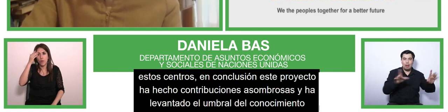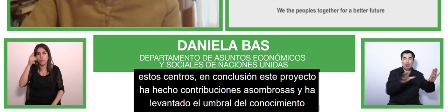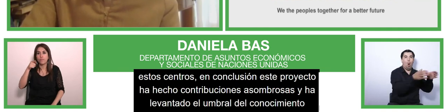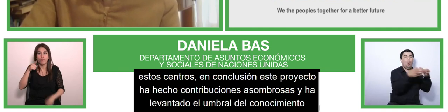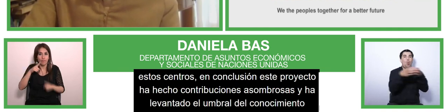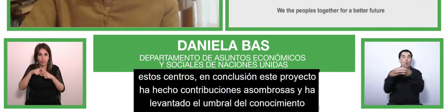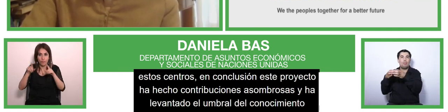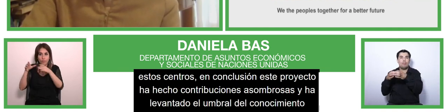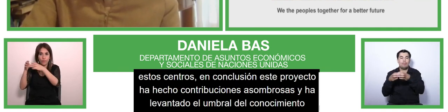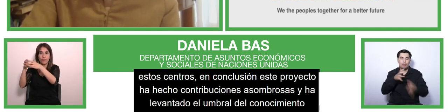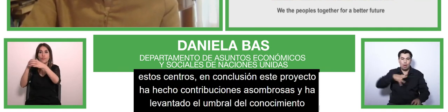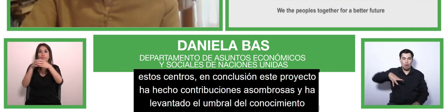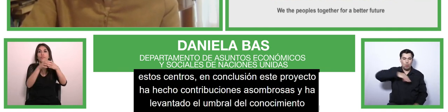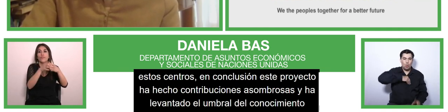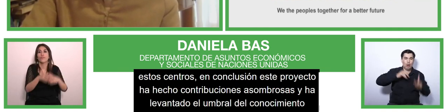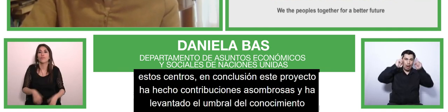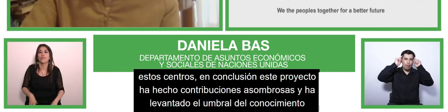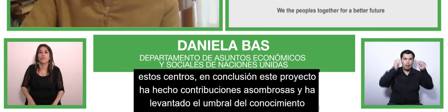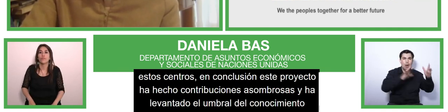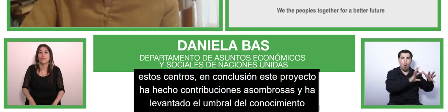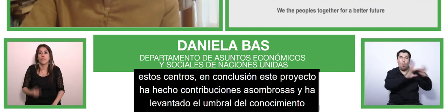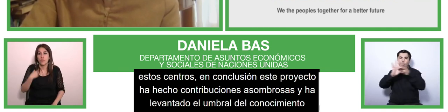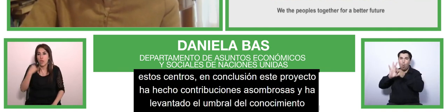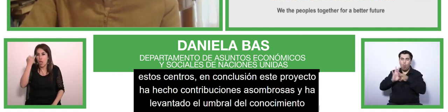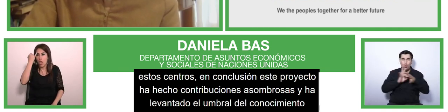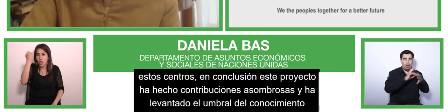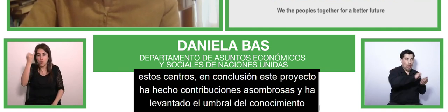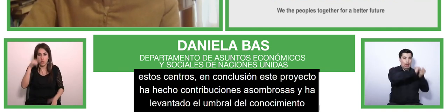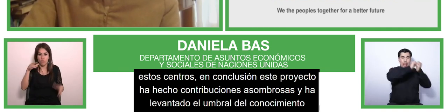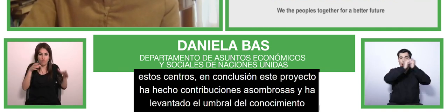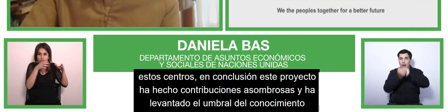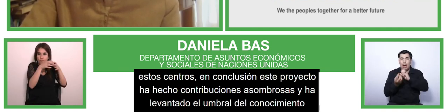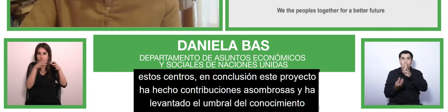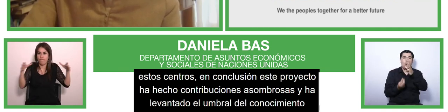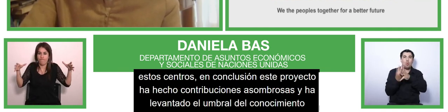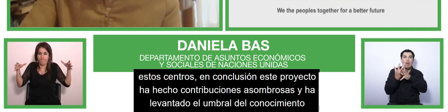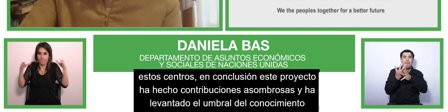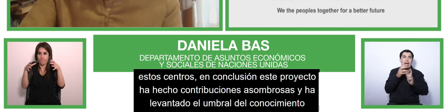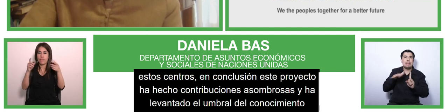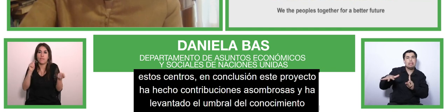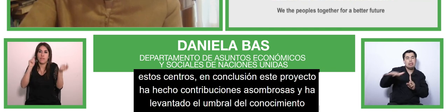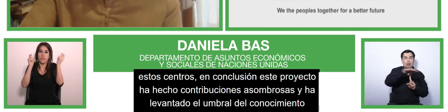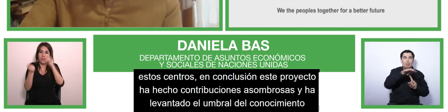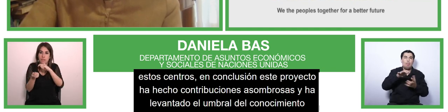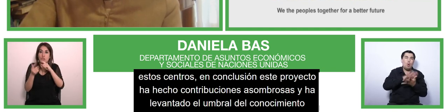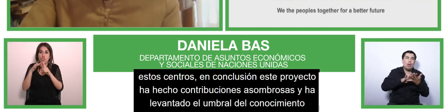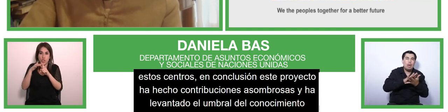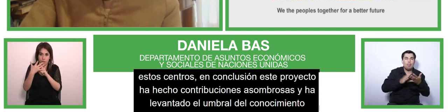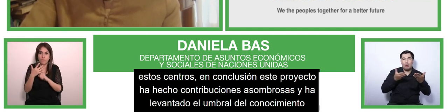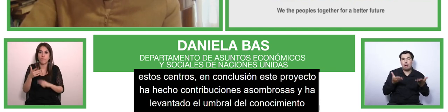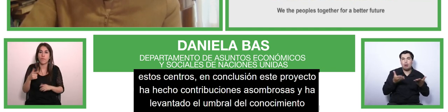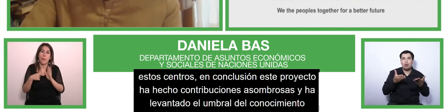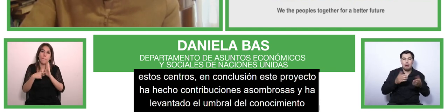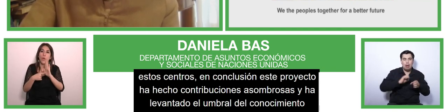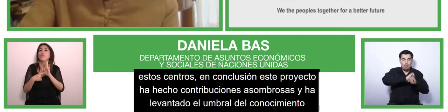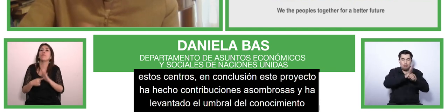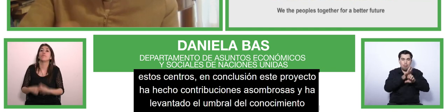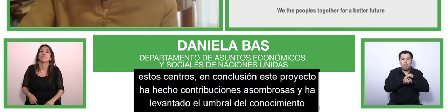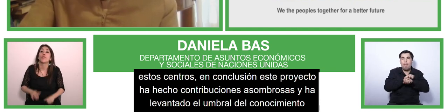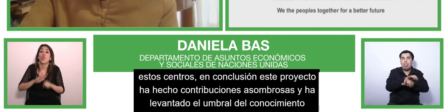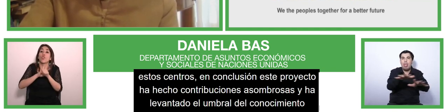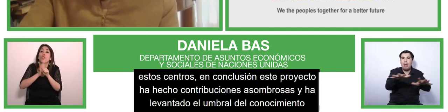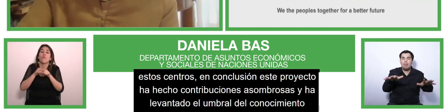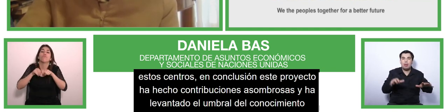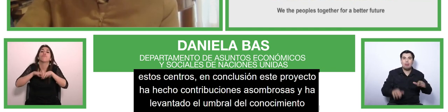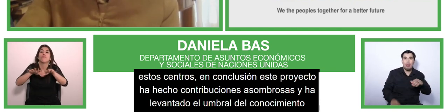to adapt to new global situations, even pandemics, that we people, and I don't want to say people with and